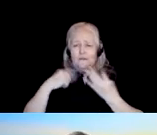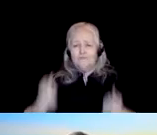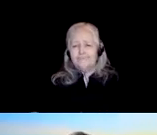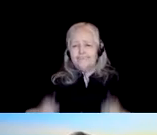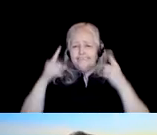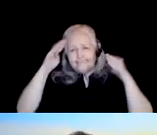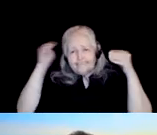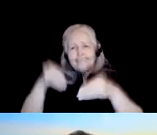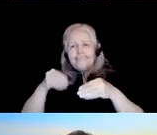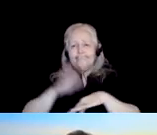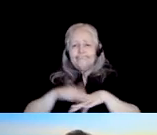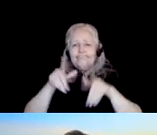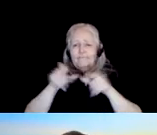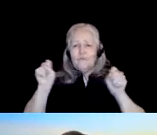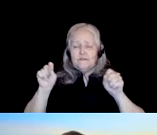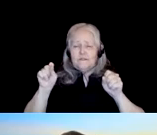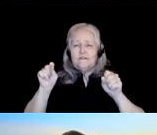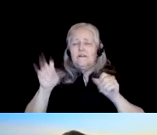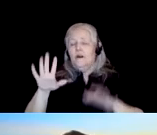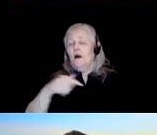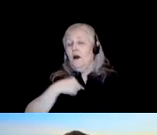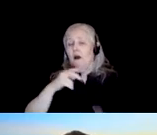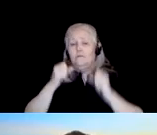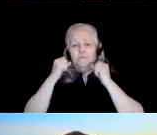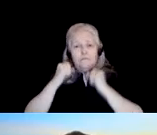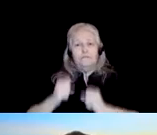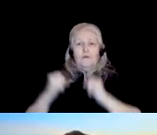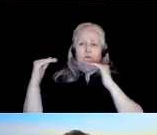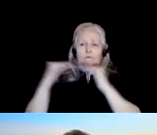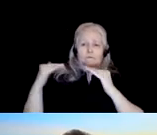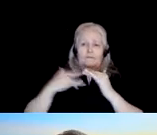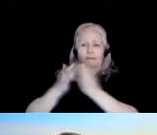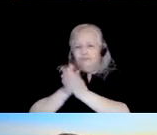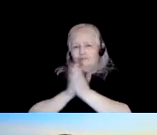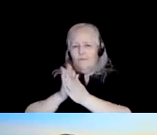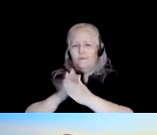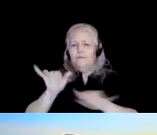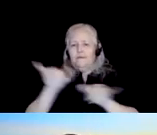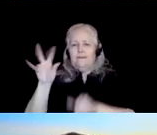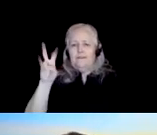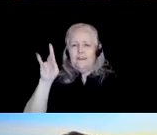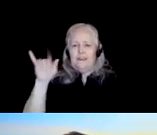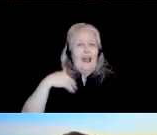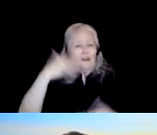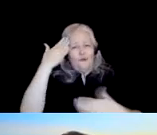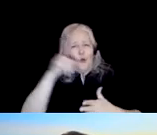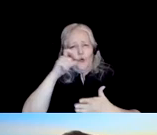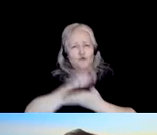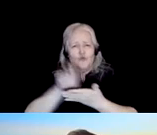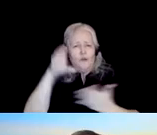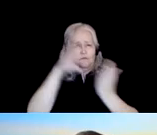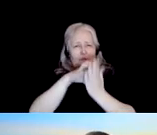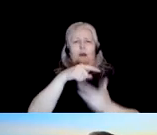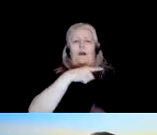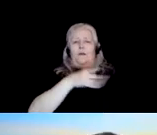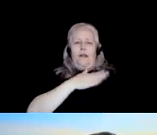linguistics, about which I'm as passionate as Vicki was. I don't know who wrote that blurb, but I was delighted to see the references